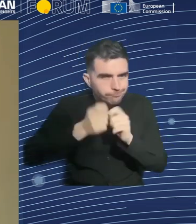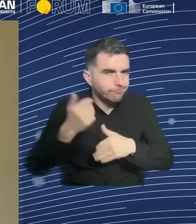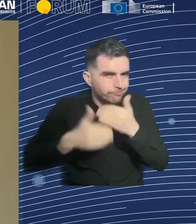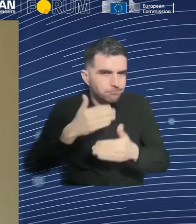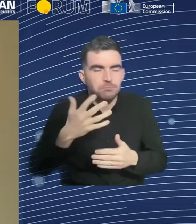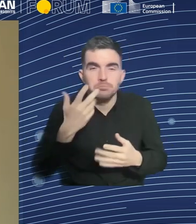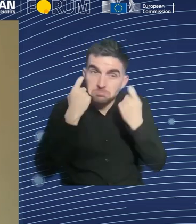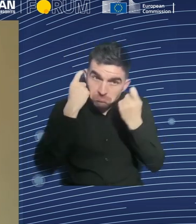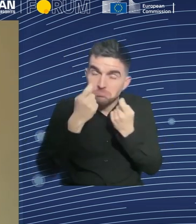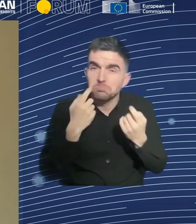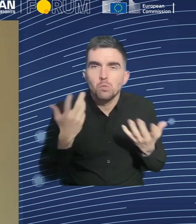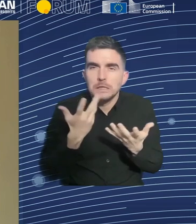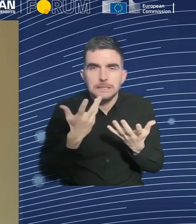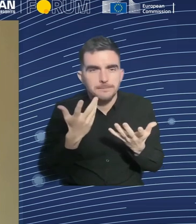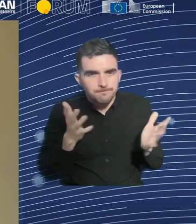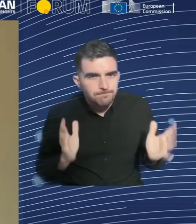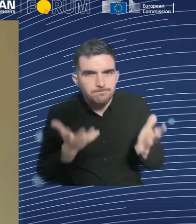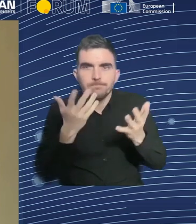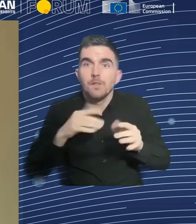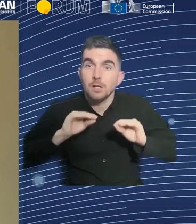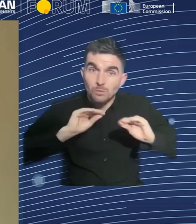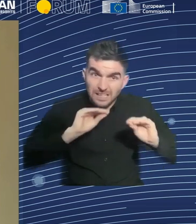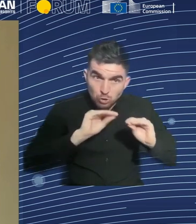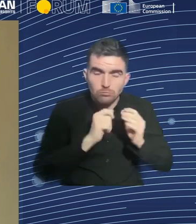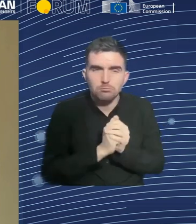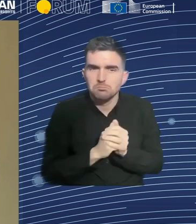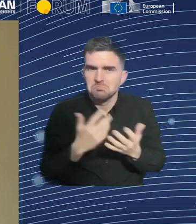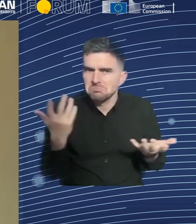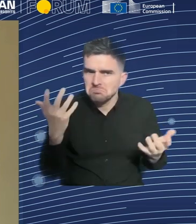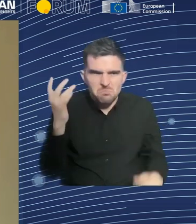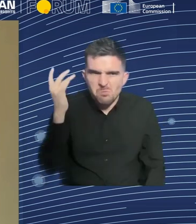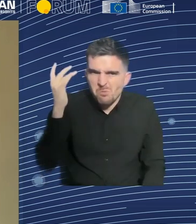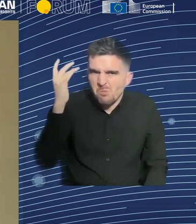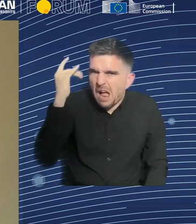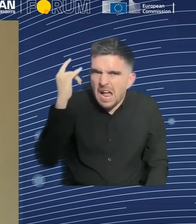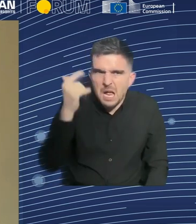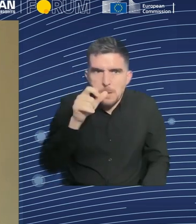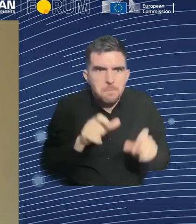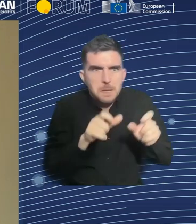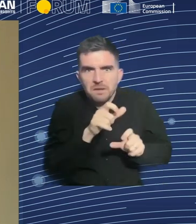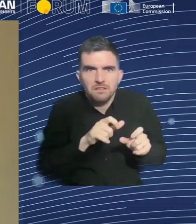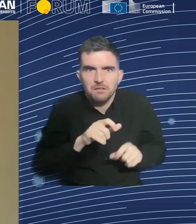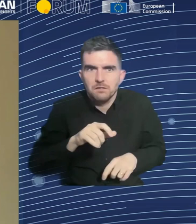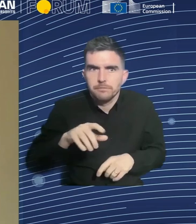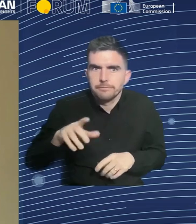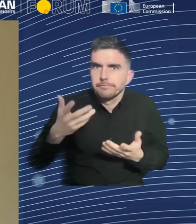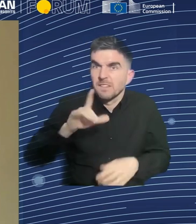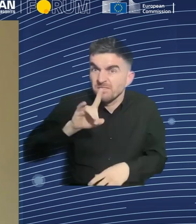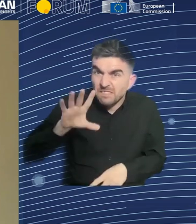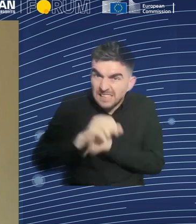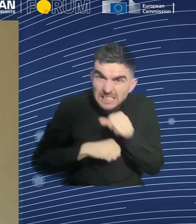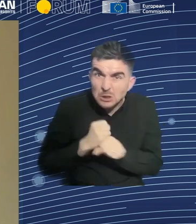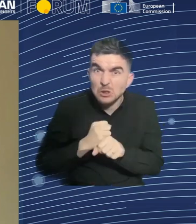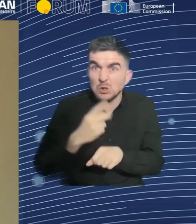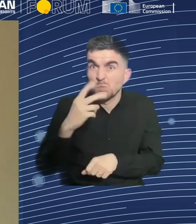spend 15 or 20 years being educated? A lot of that incentive, not all of it, but a lot of